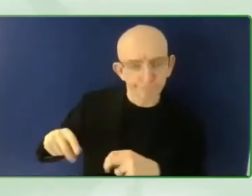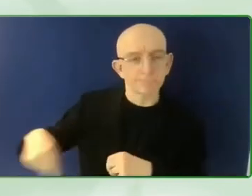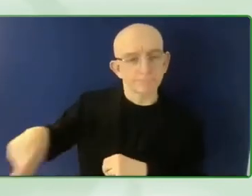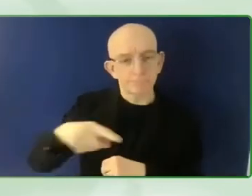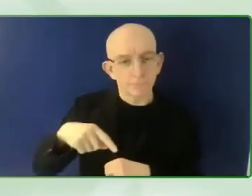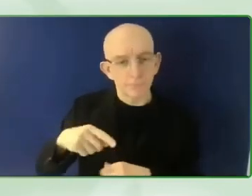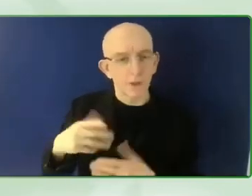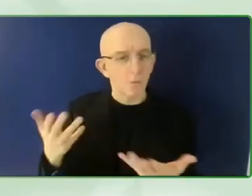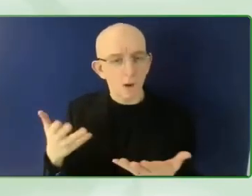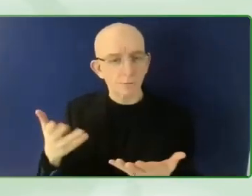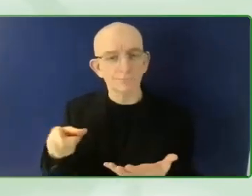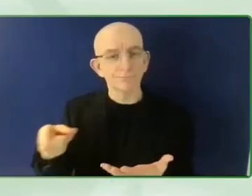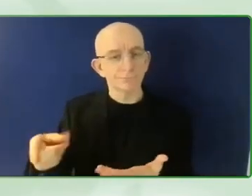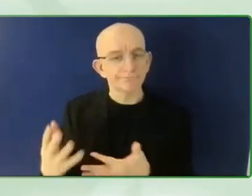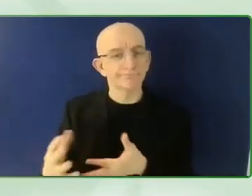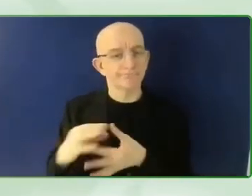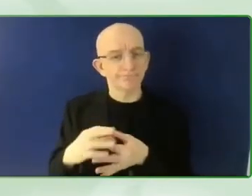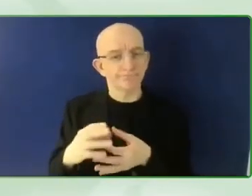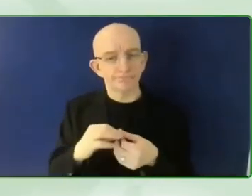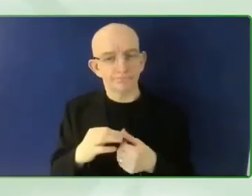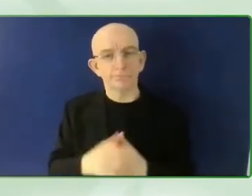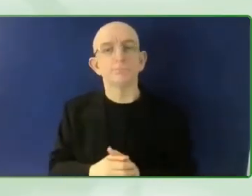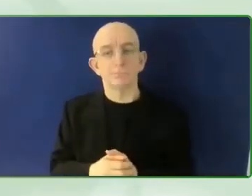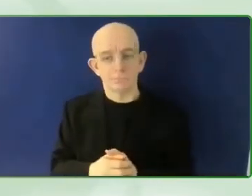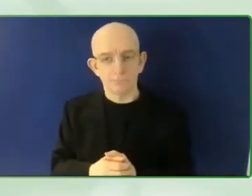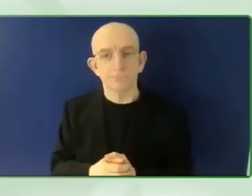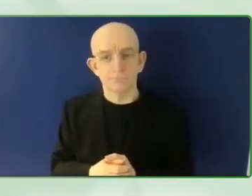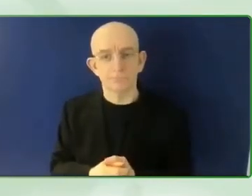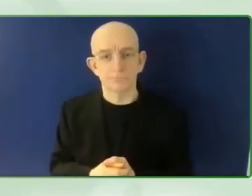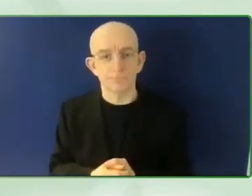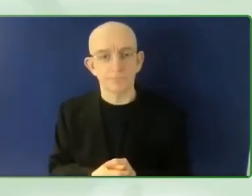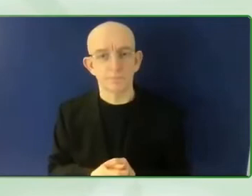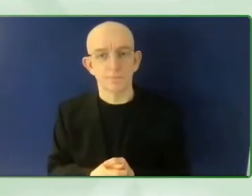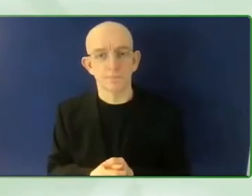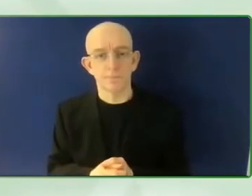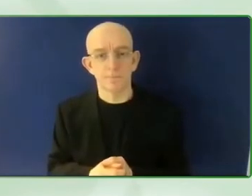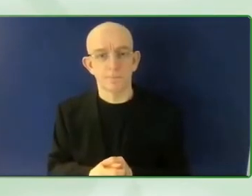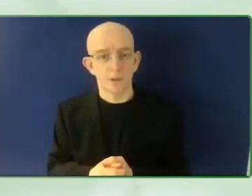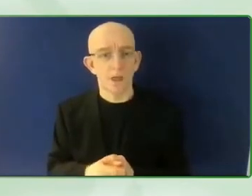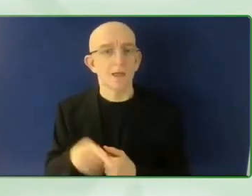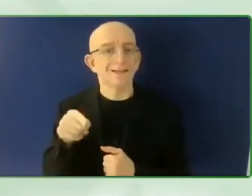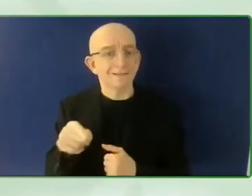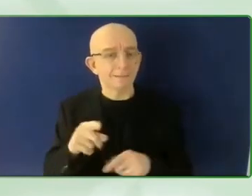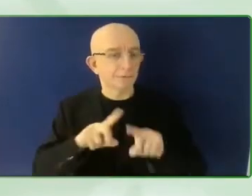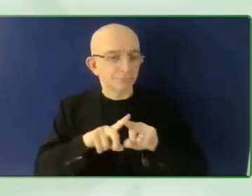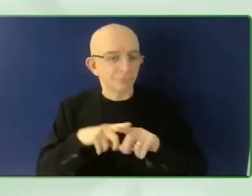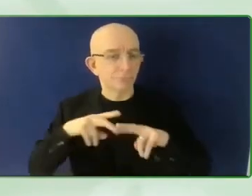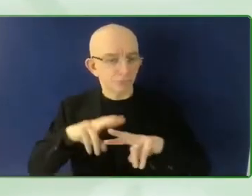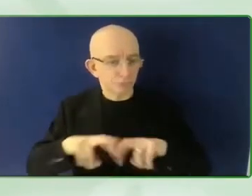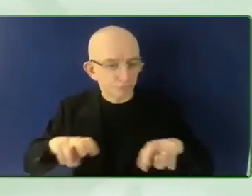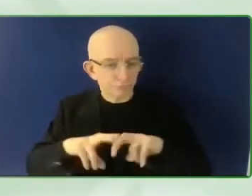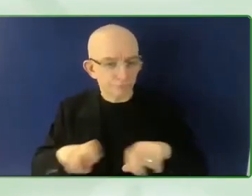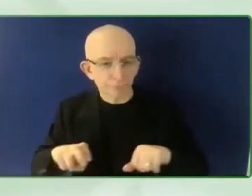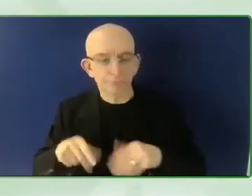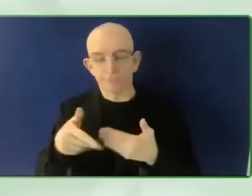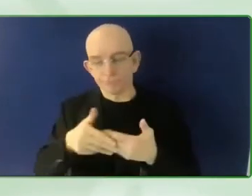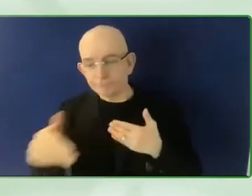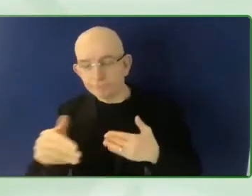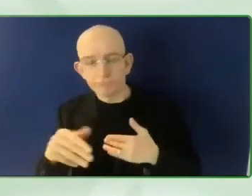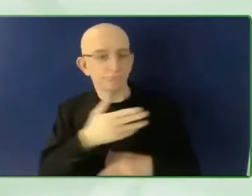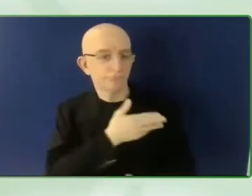is because we know that it's all very well getting good quality, affordable AT to the people in greatest need.